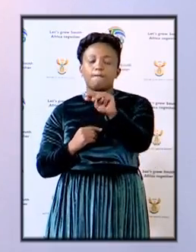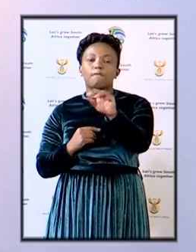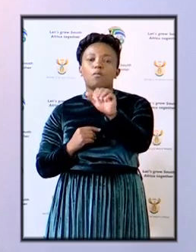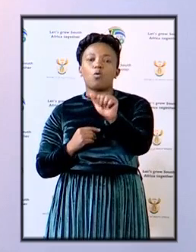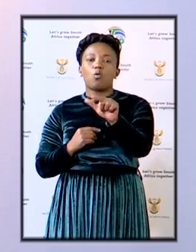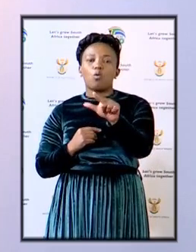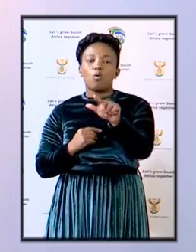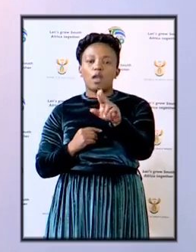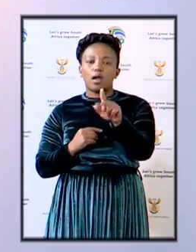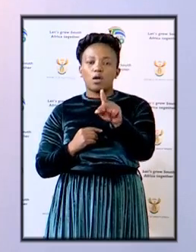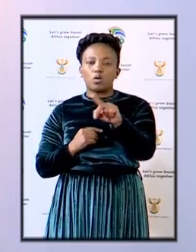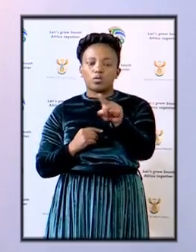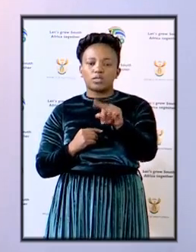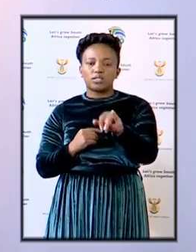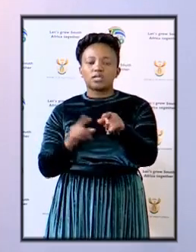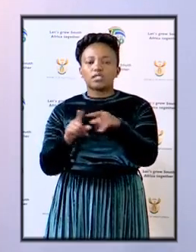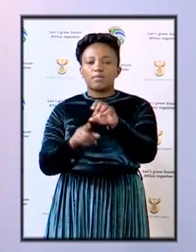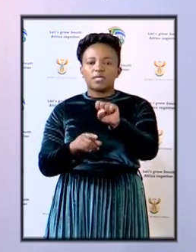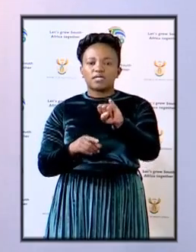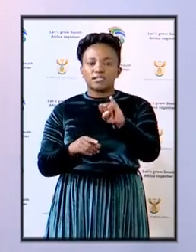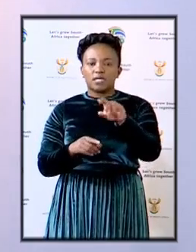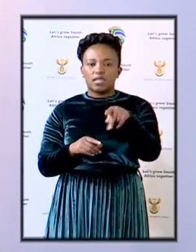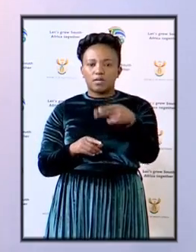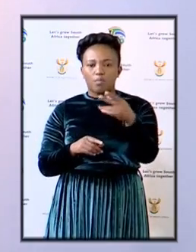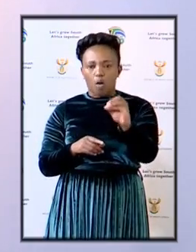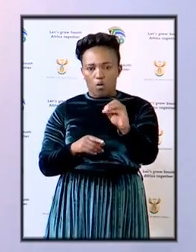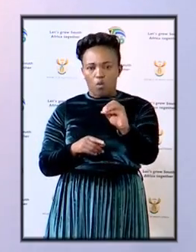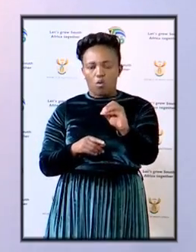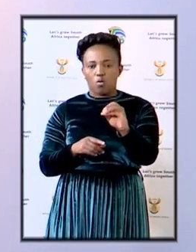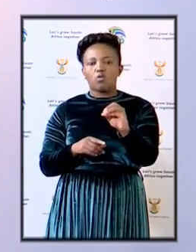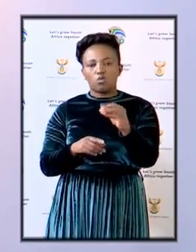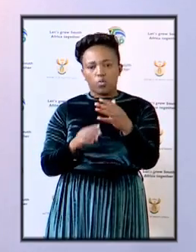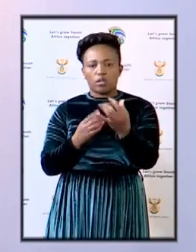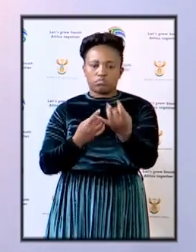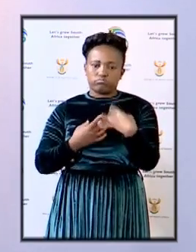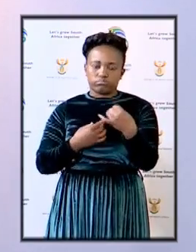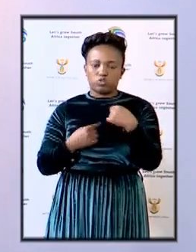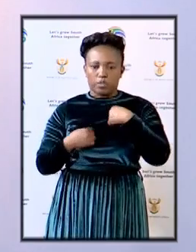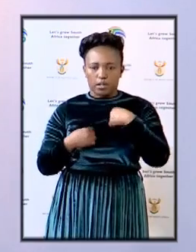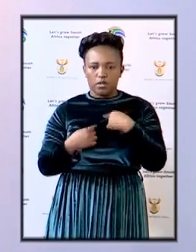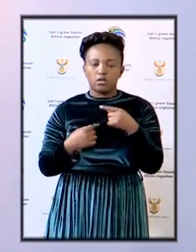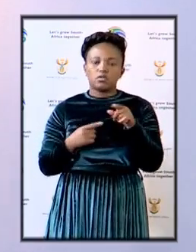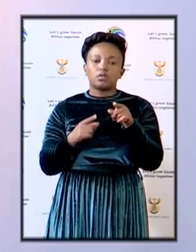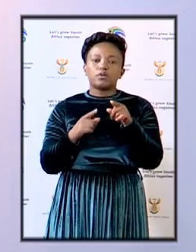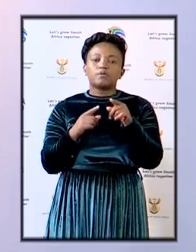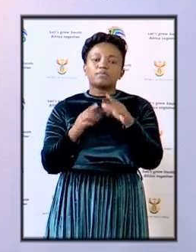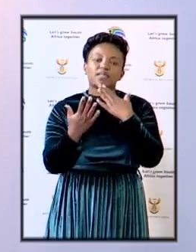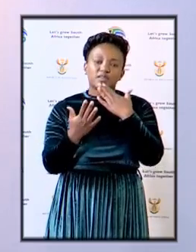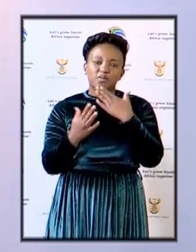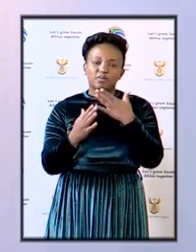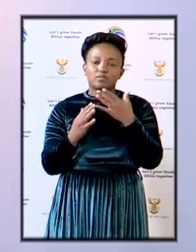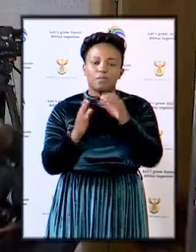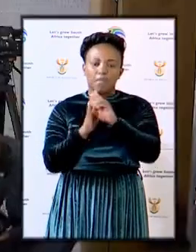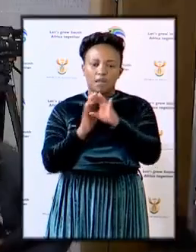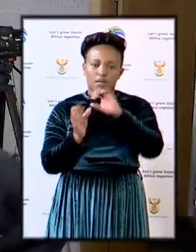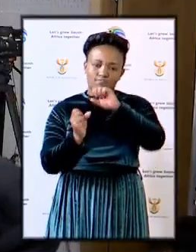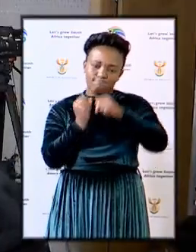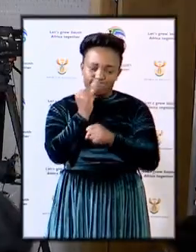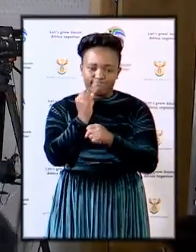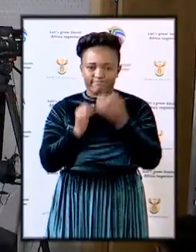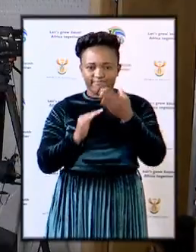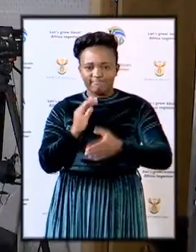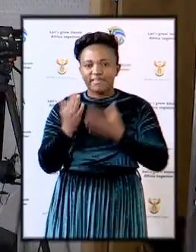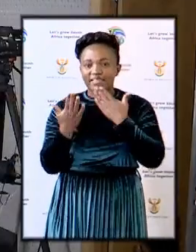in that regard with that thank you very much and press briefing has his agenda thank you